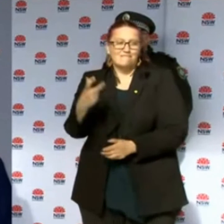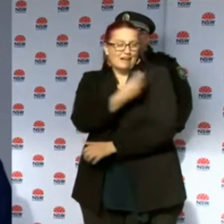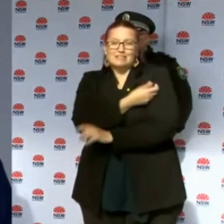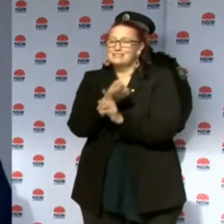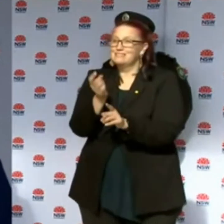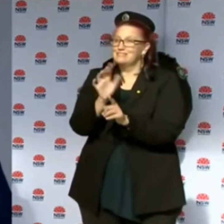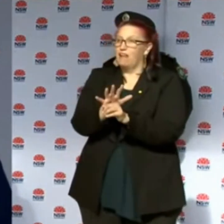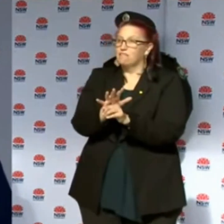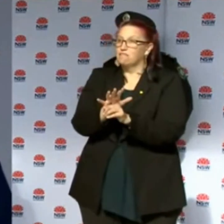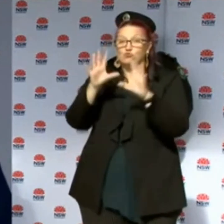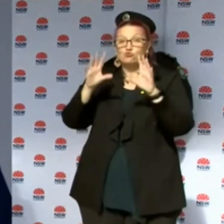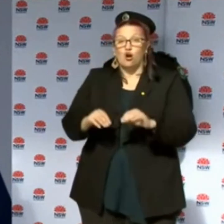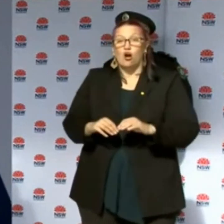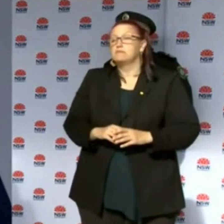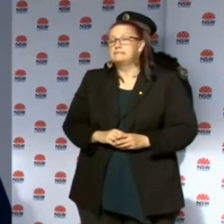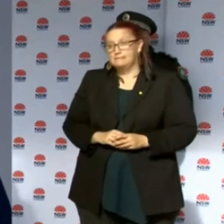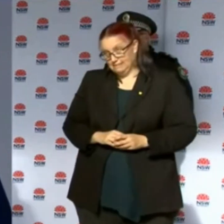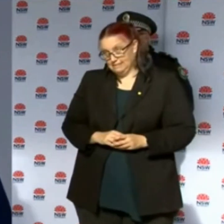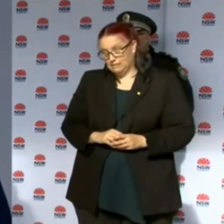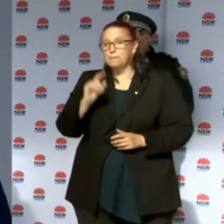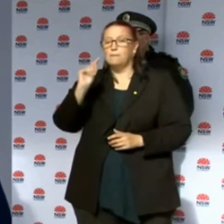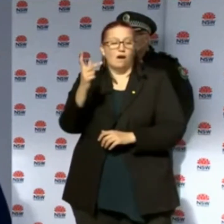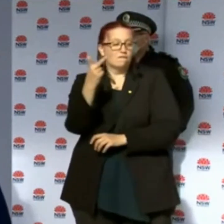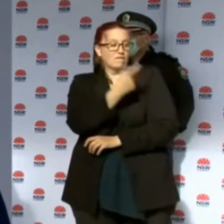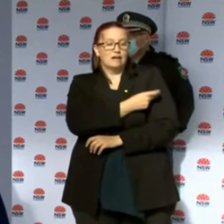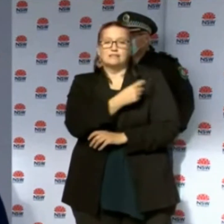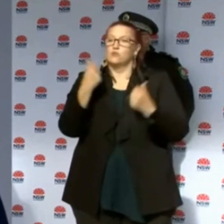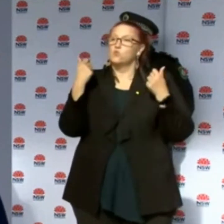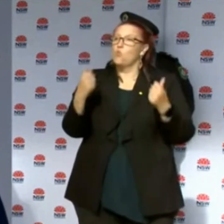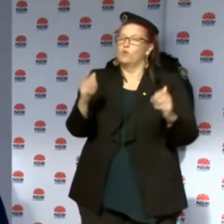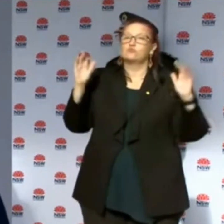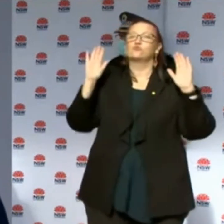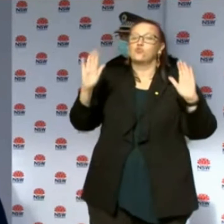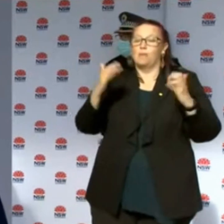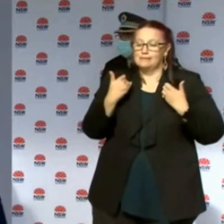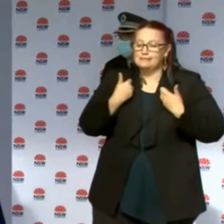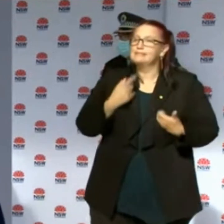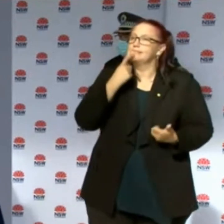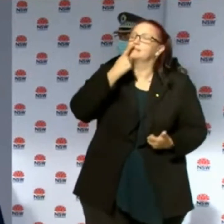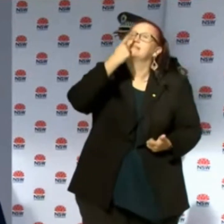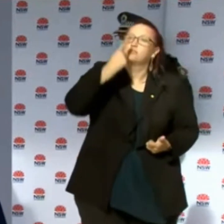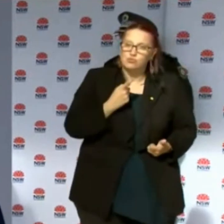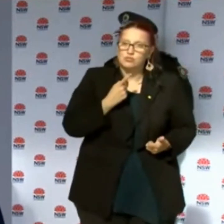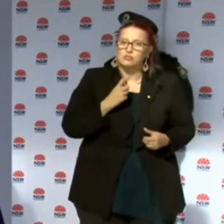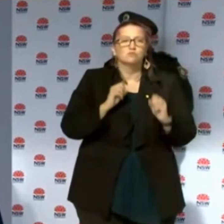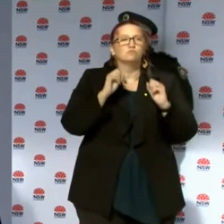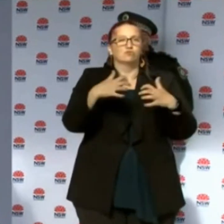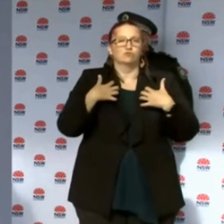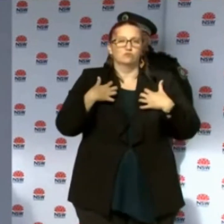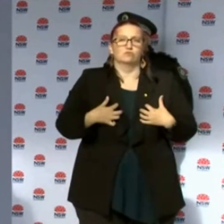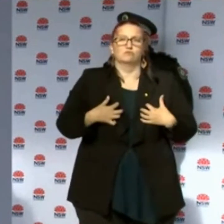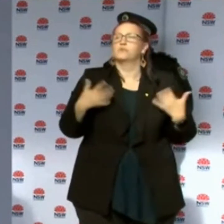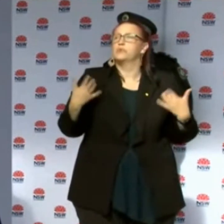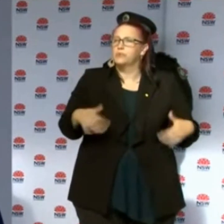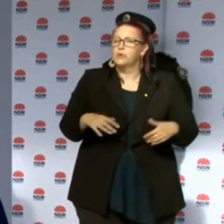effective in preventing serious disease. And we know they also have a transmission impact. We know that the